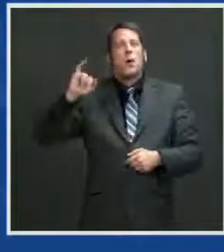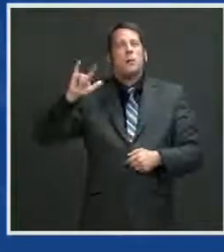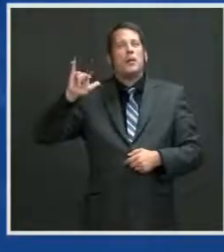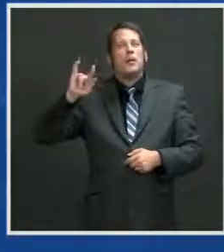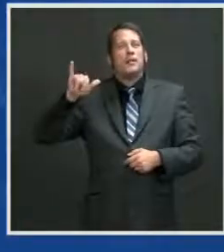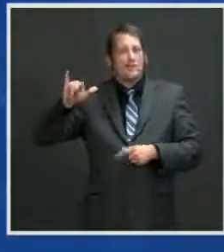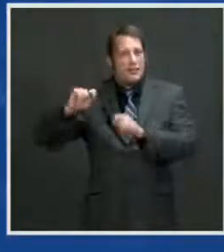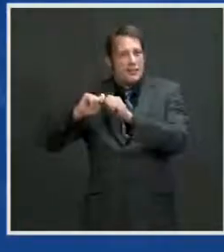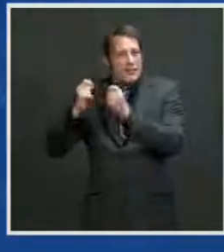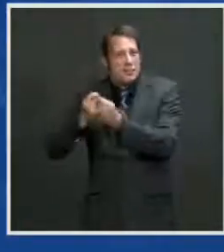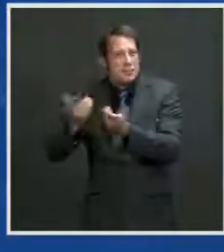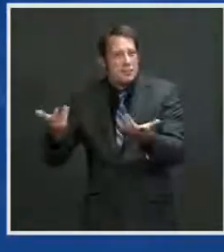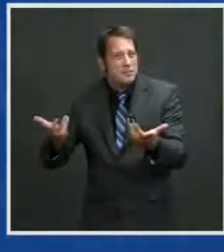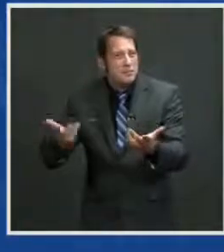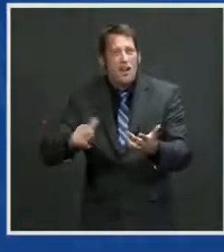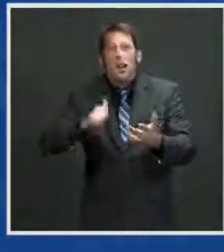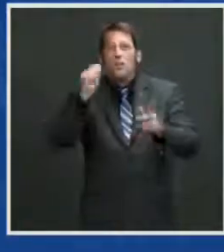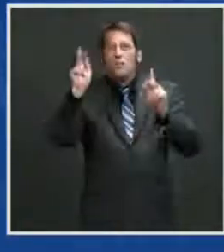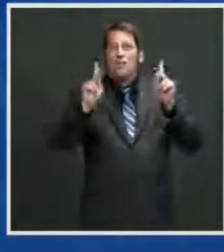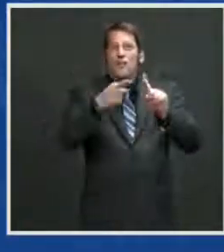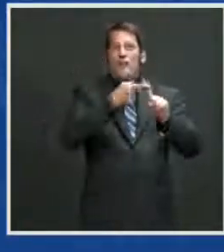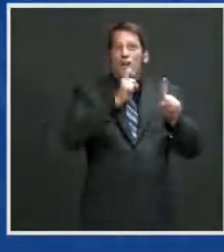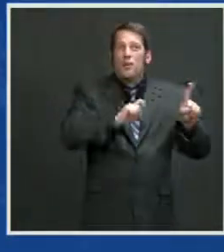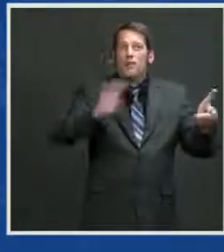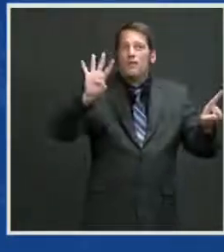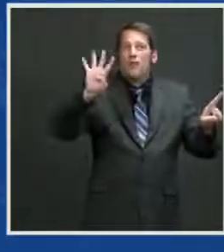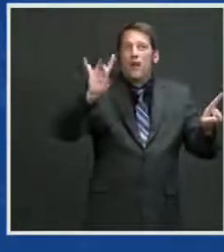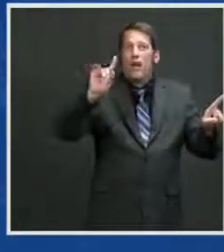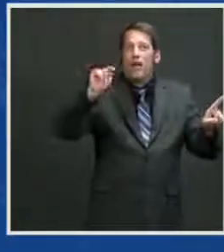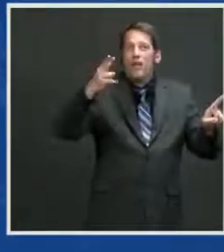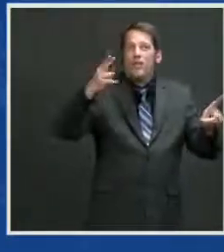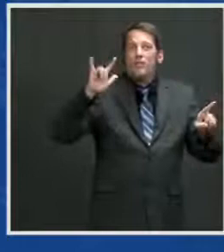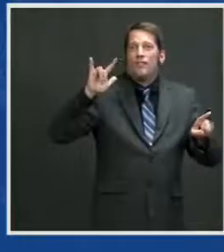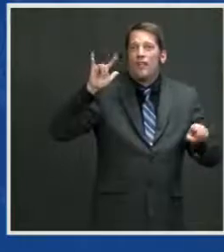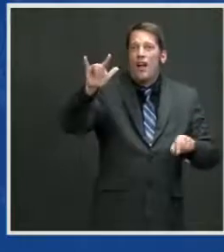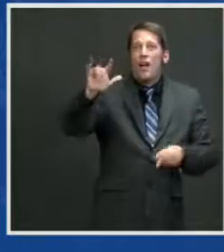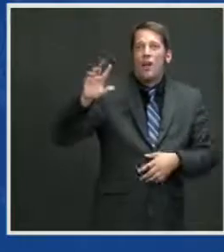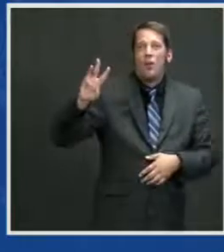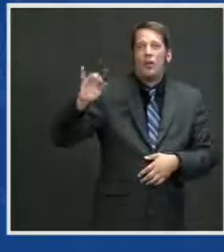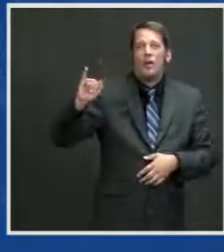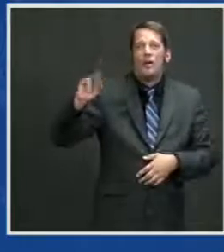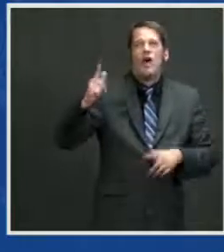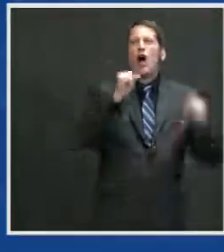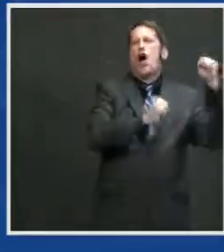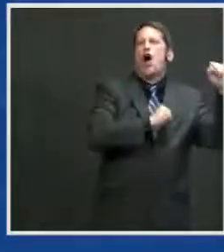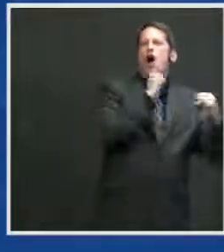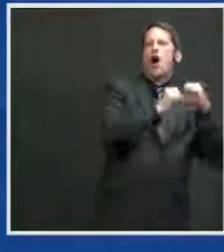Do we have any folks here from the 48th Fighter Wing over RAF — by the way, you like that one?